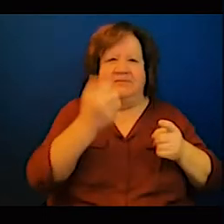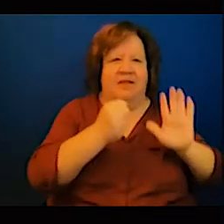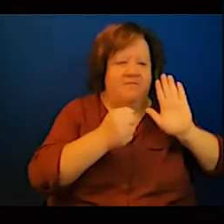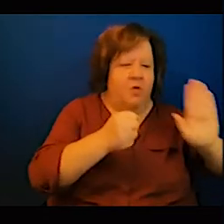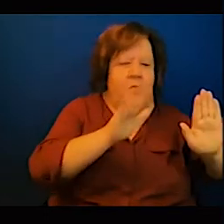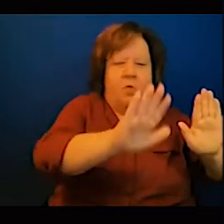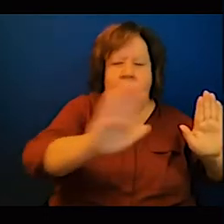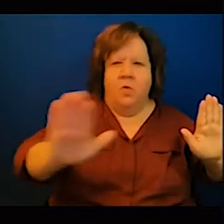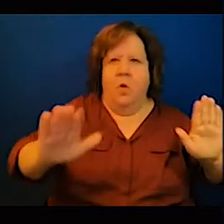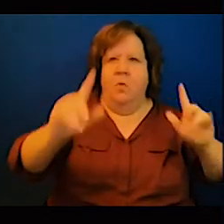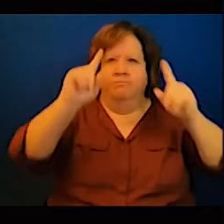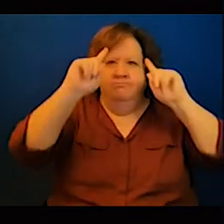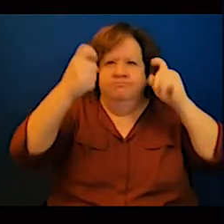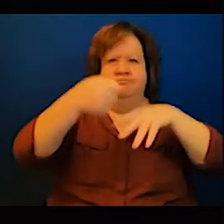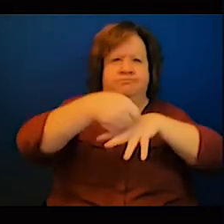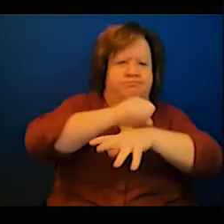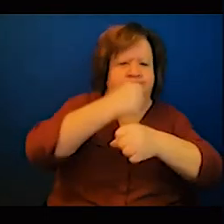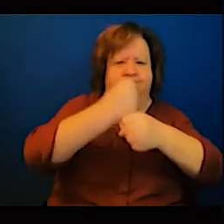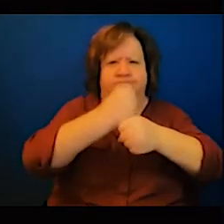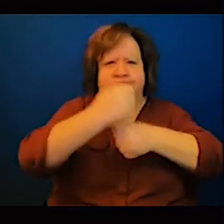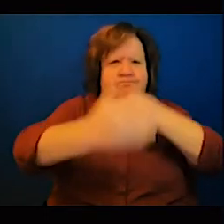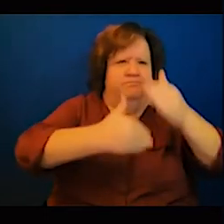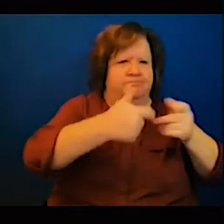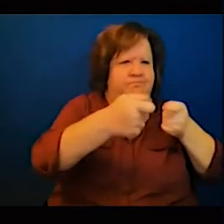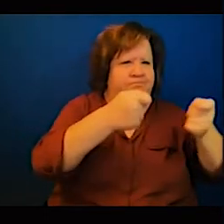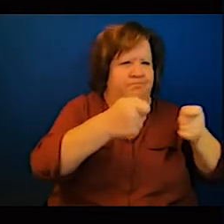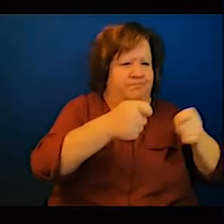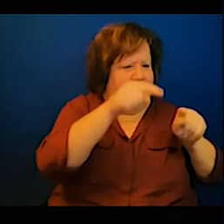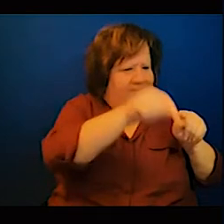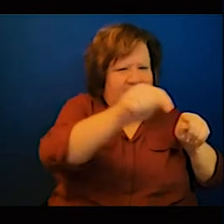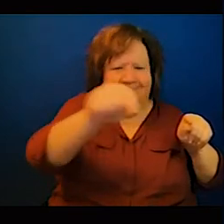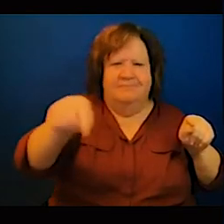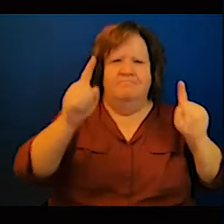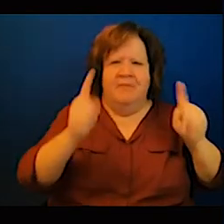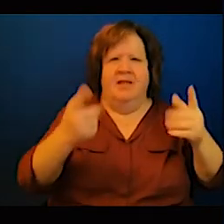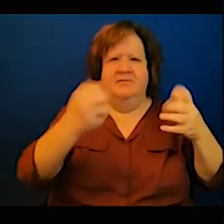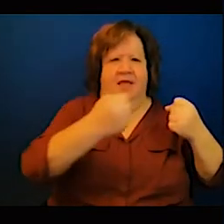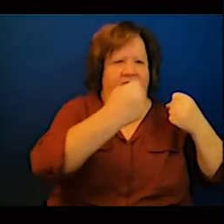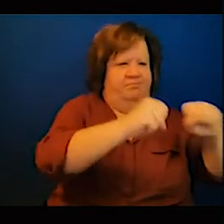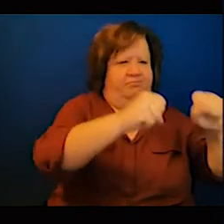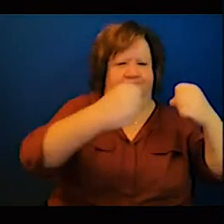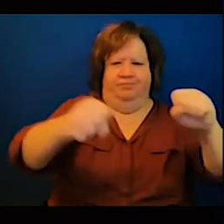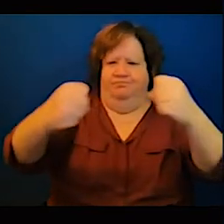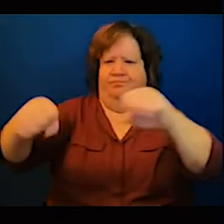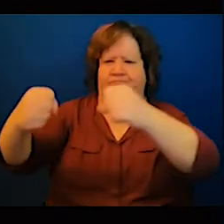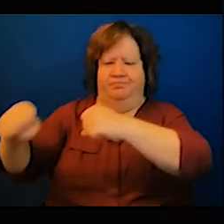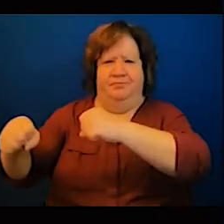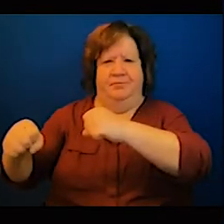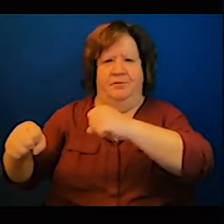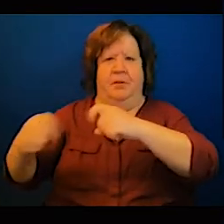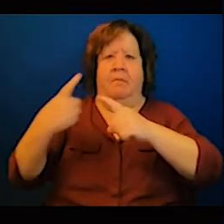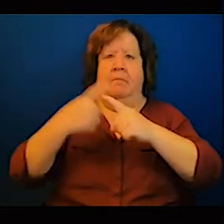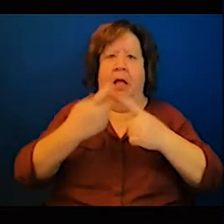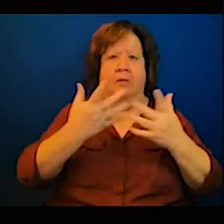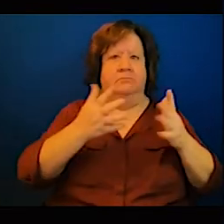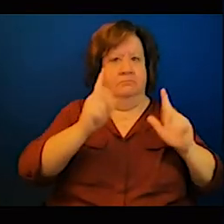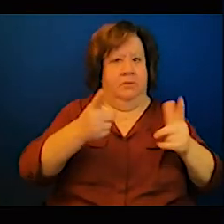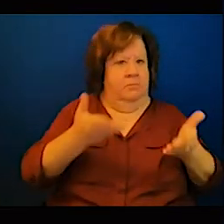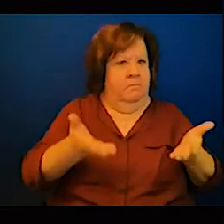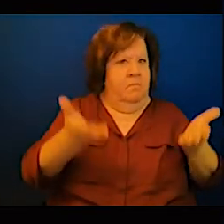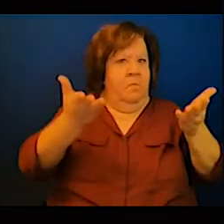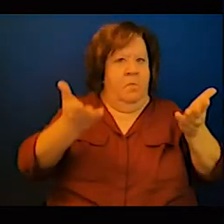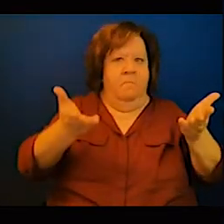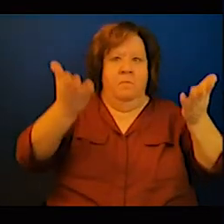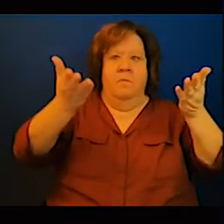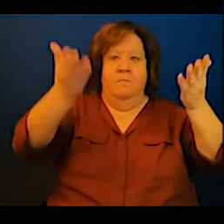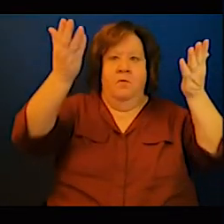greenhouse gases that will be emitted or that will be reduced or avoided and that together comprehensive then